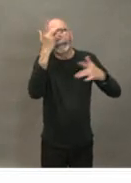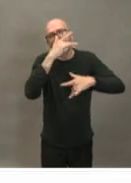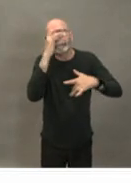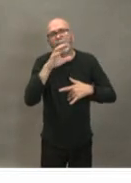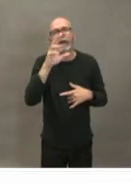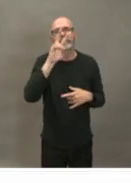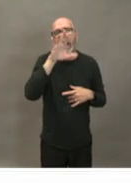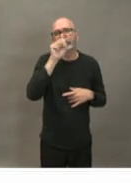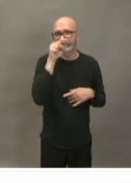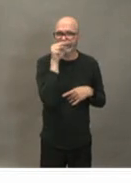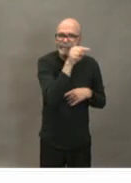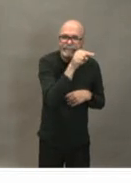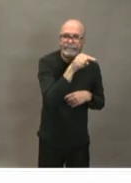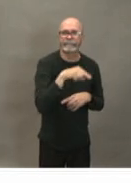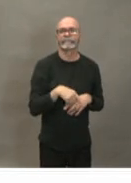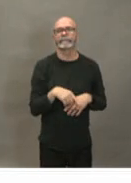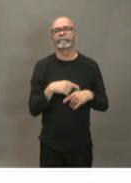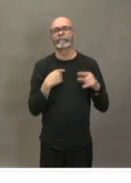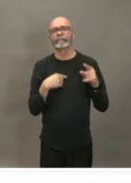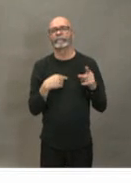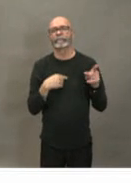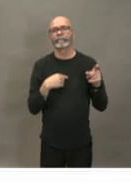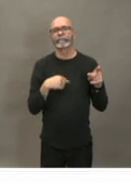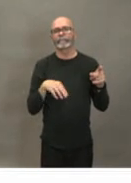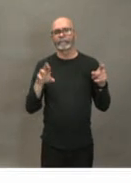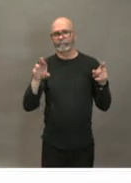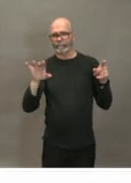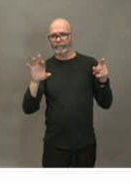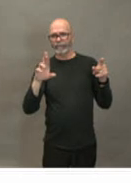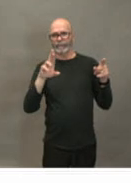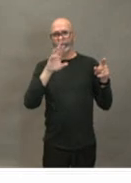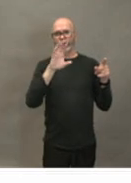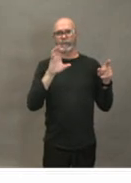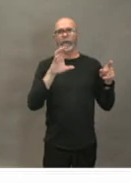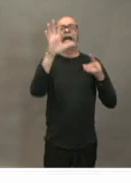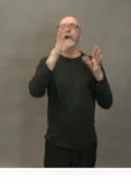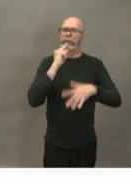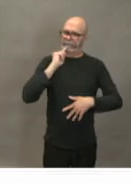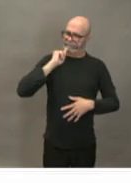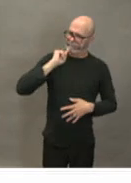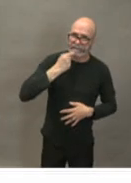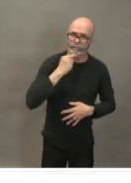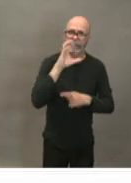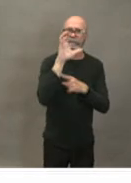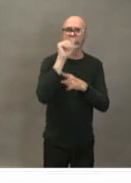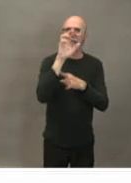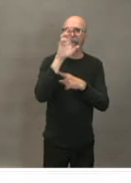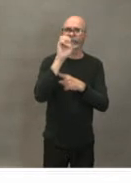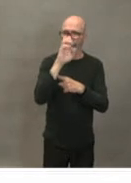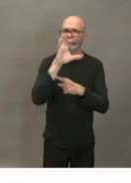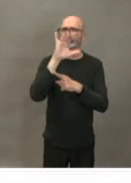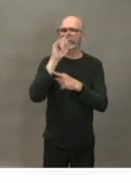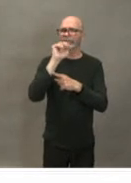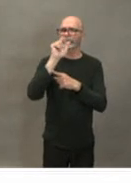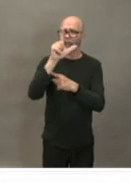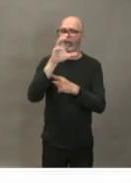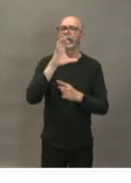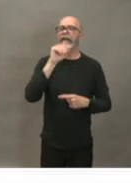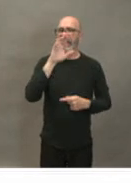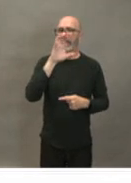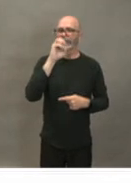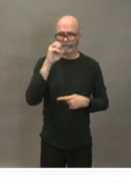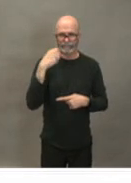as an example to see if we needed to create more capacity for critical care patients how we would do that we had that same plan uh